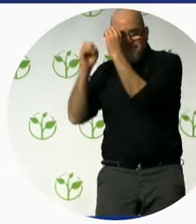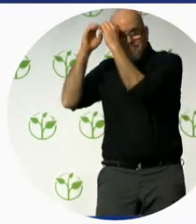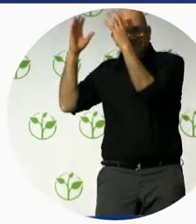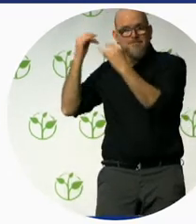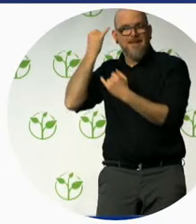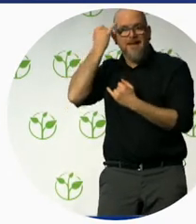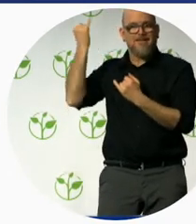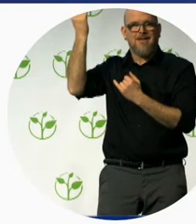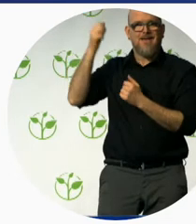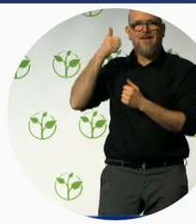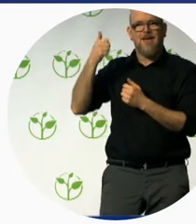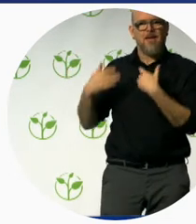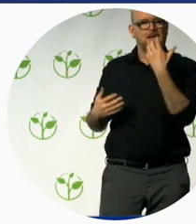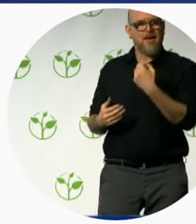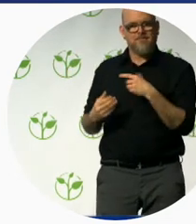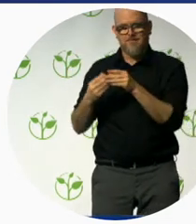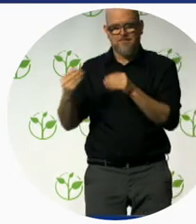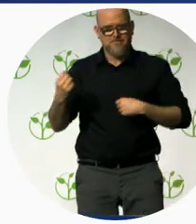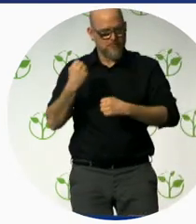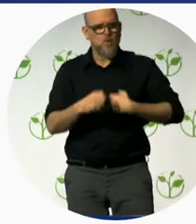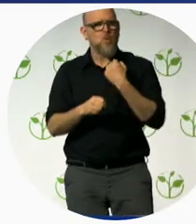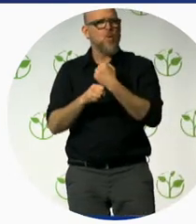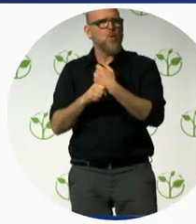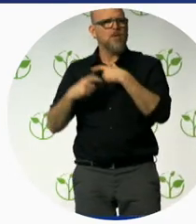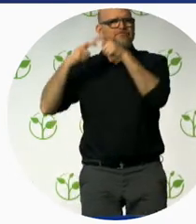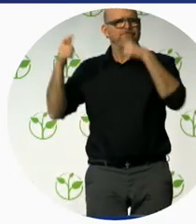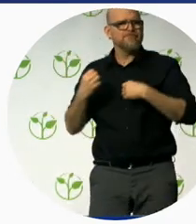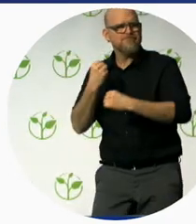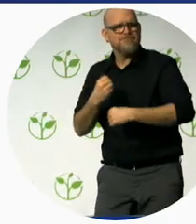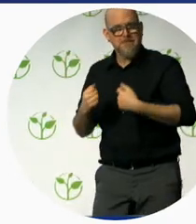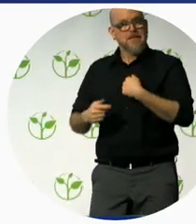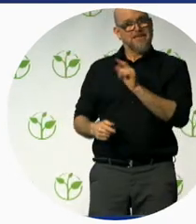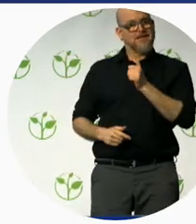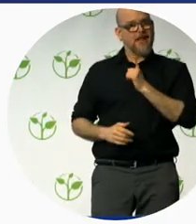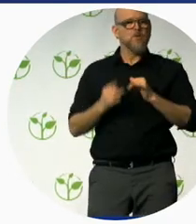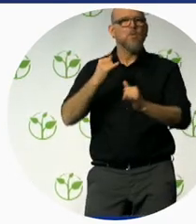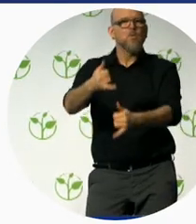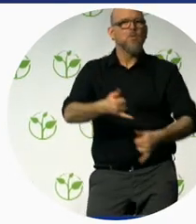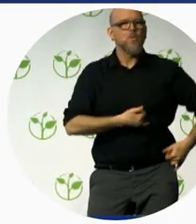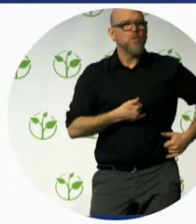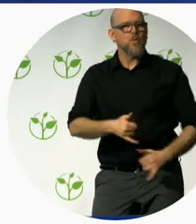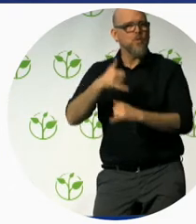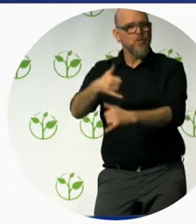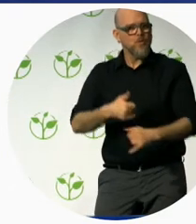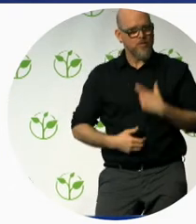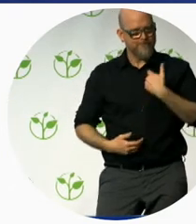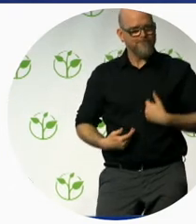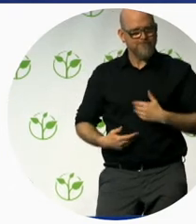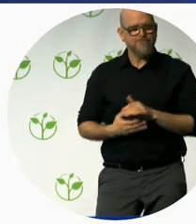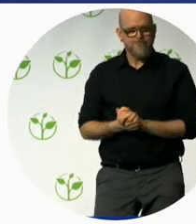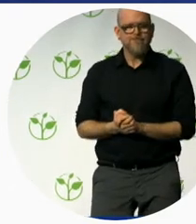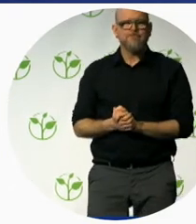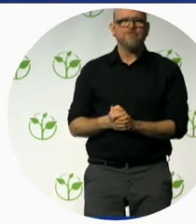for many times the same things so what we must say no at the people of the